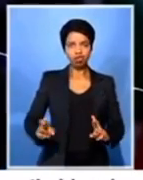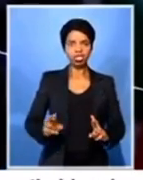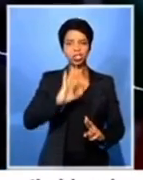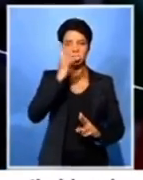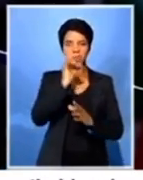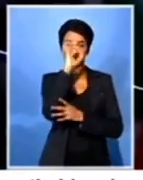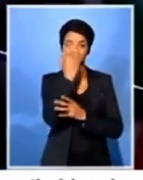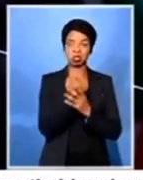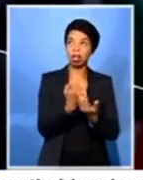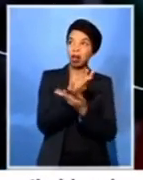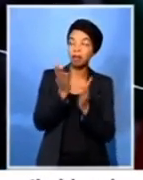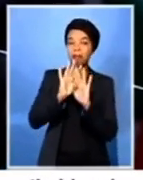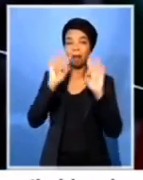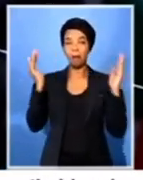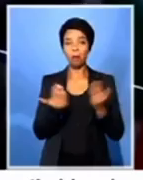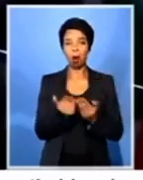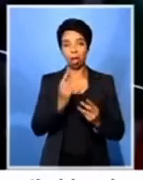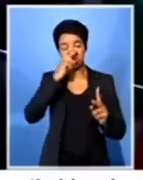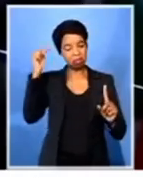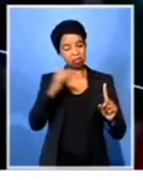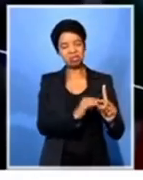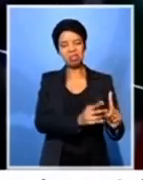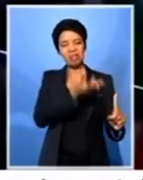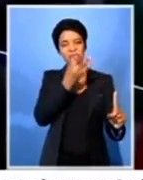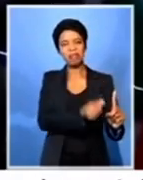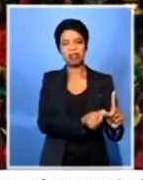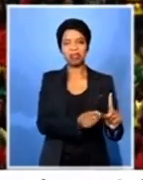front of the whole world. They are here, ma.